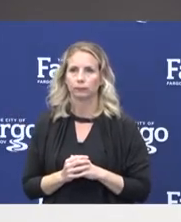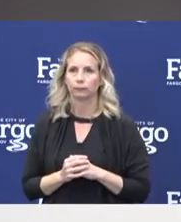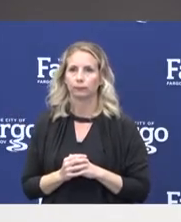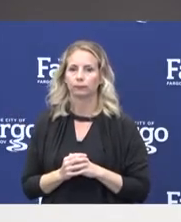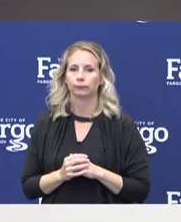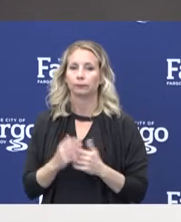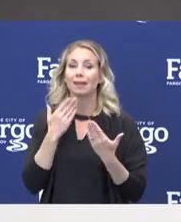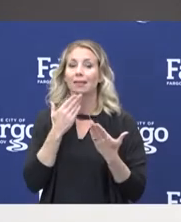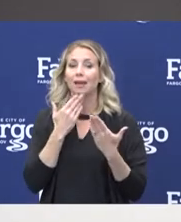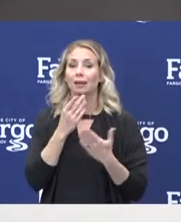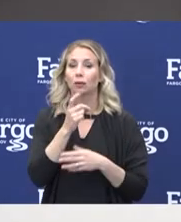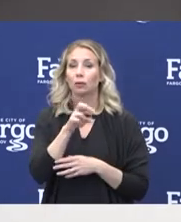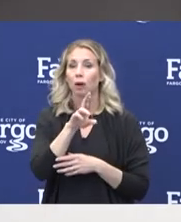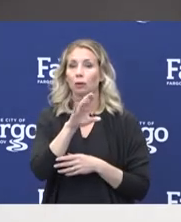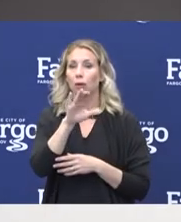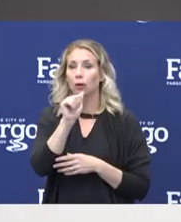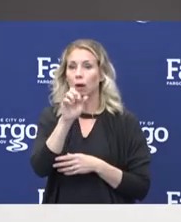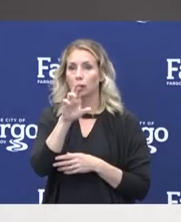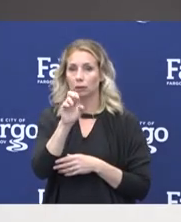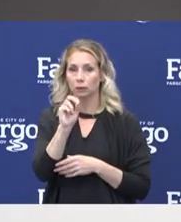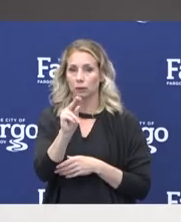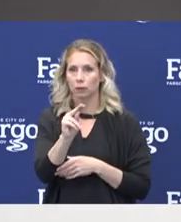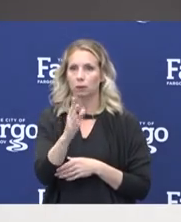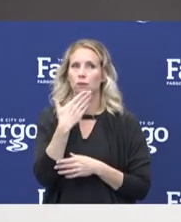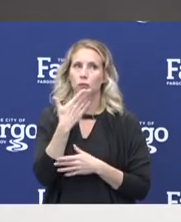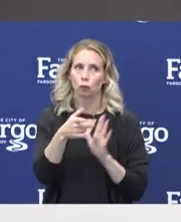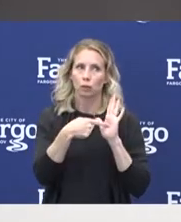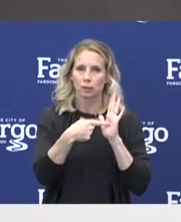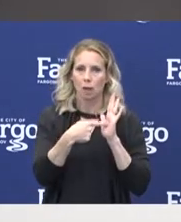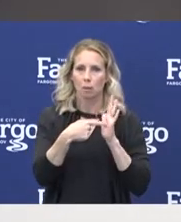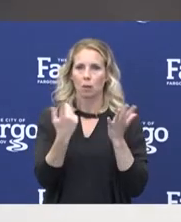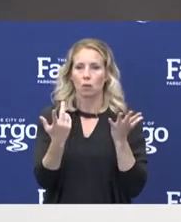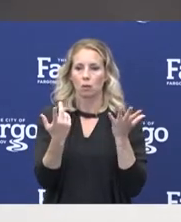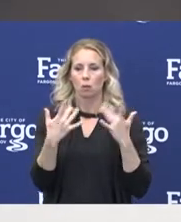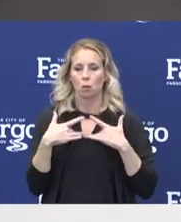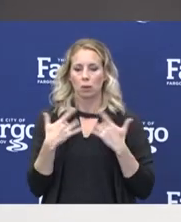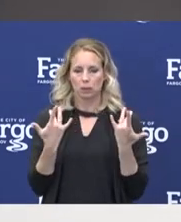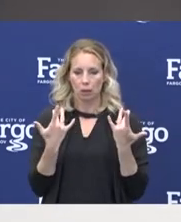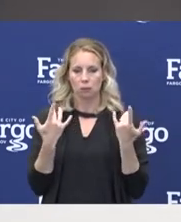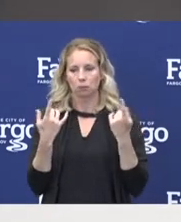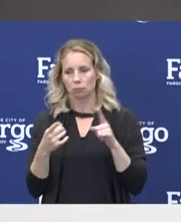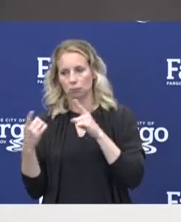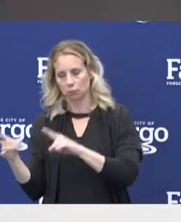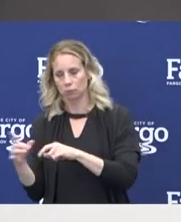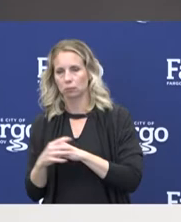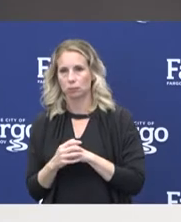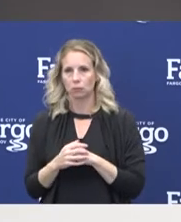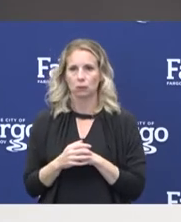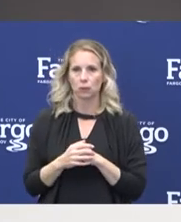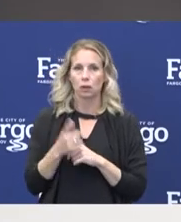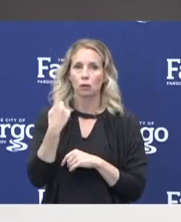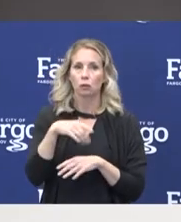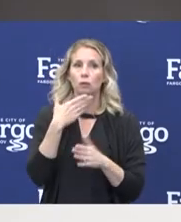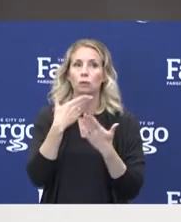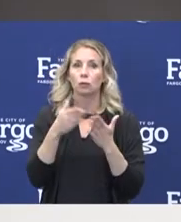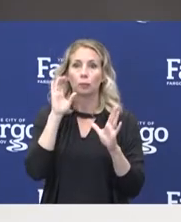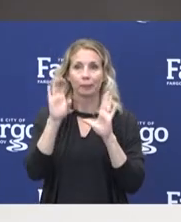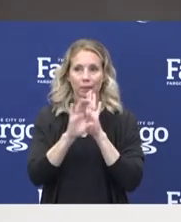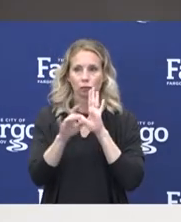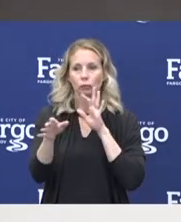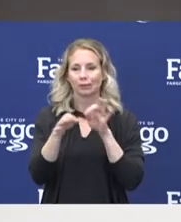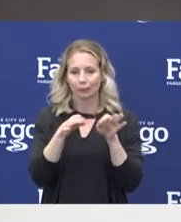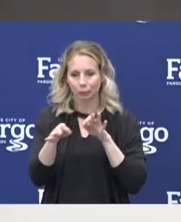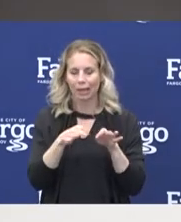Thank you very much, Dr. Carson. That's a great example of what we're up to, and I think you get great, great slides to explain it to the people.